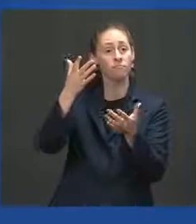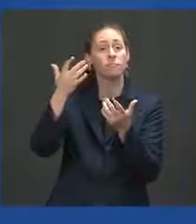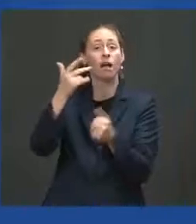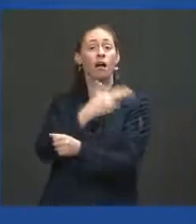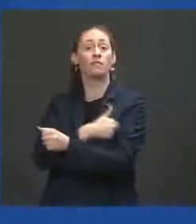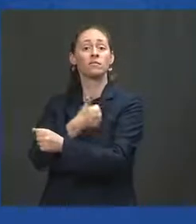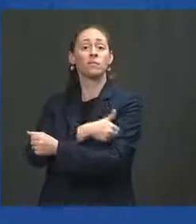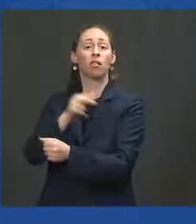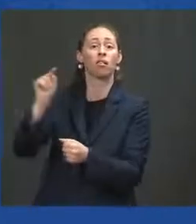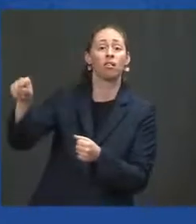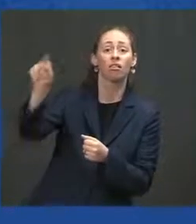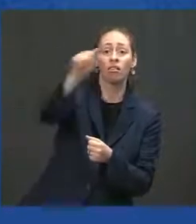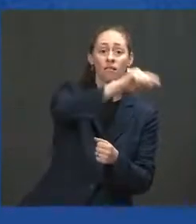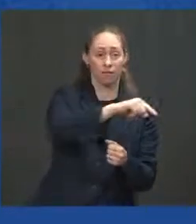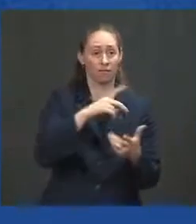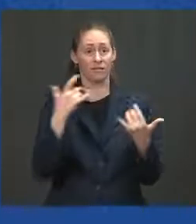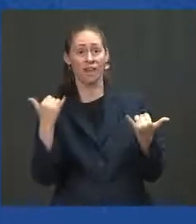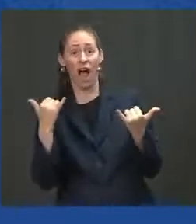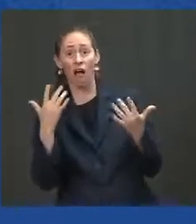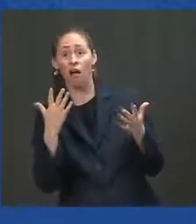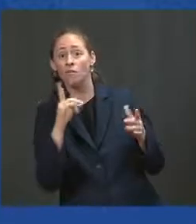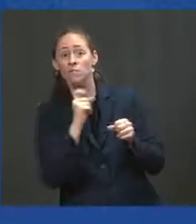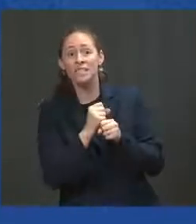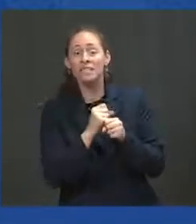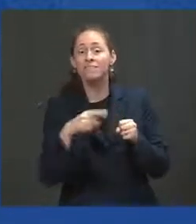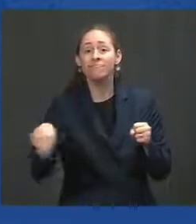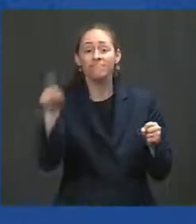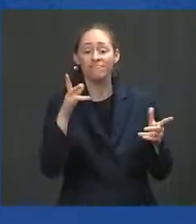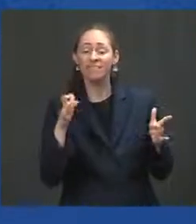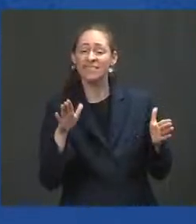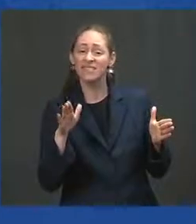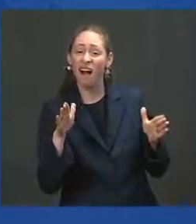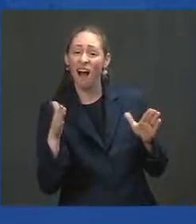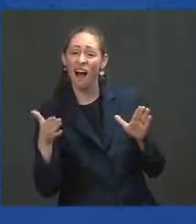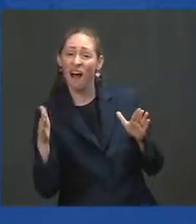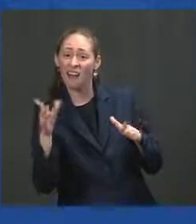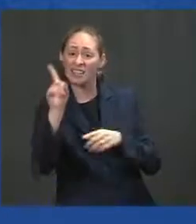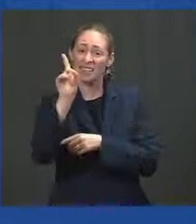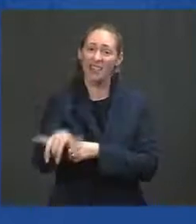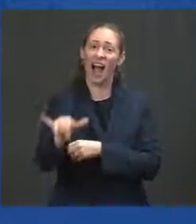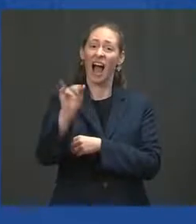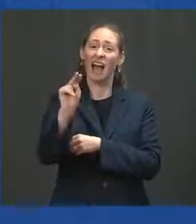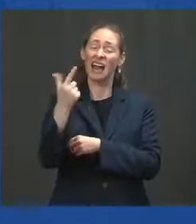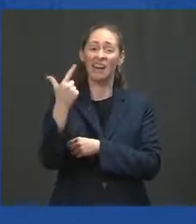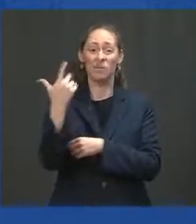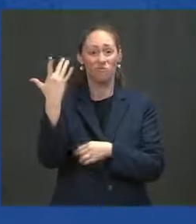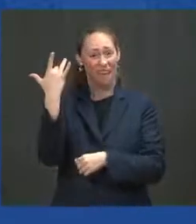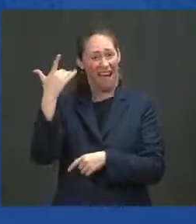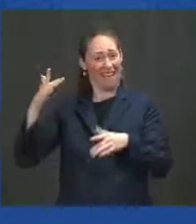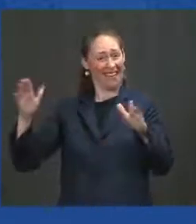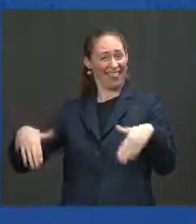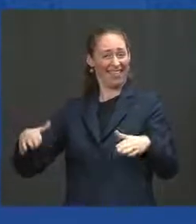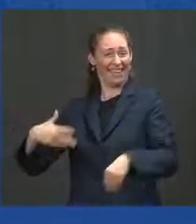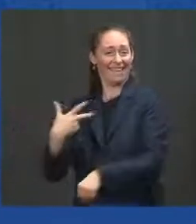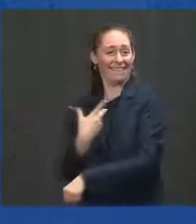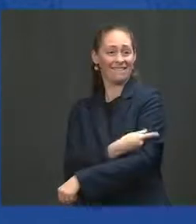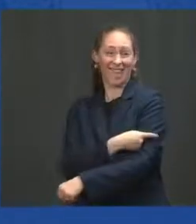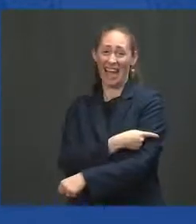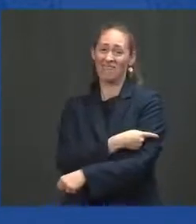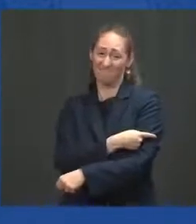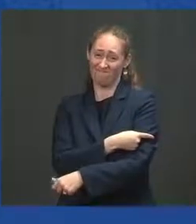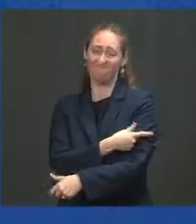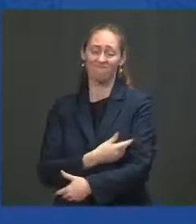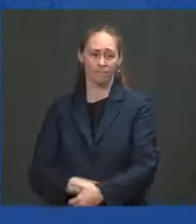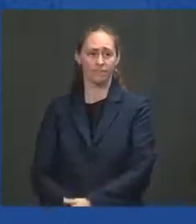from COVID-19 are not vaccinated, not vaccinated. If you're fully vaccinated, both shots plus